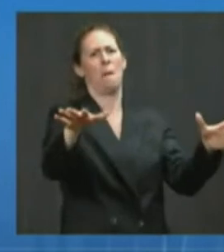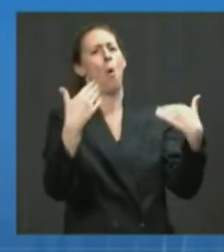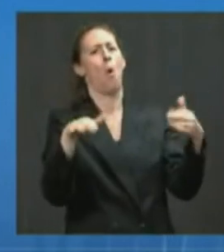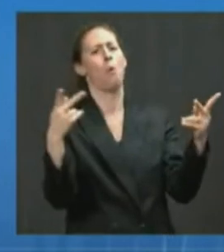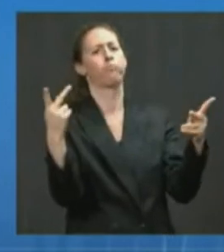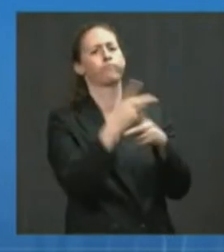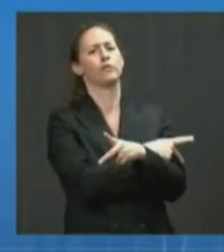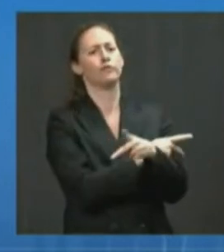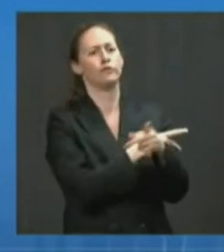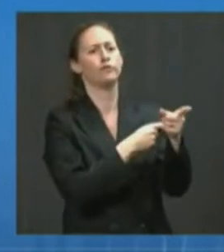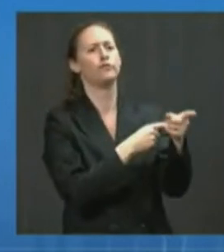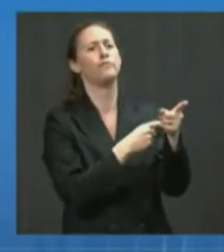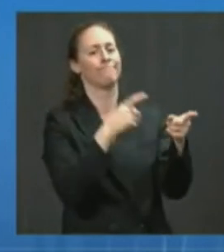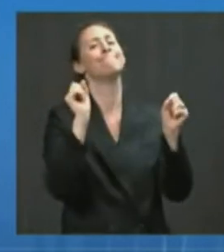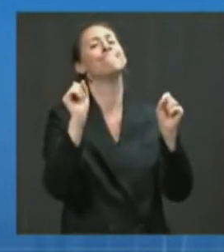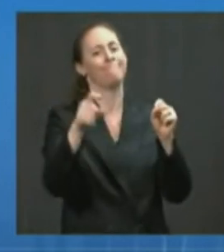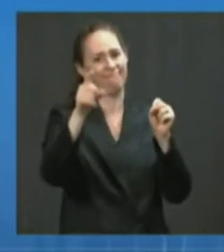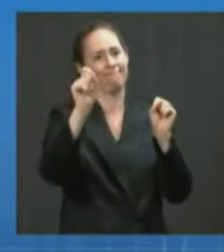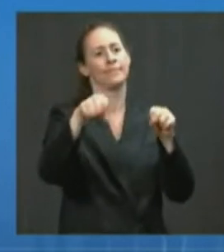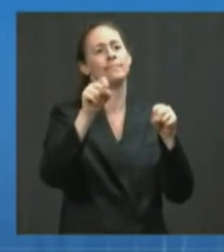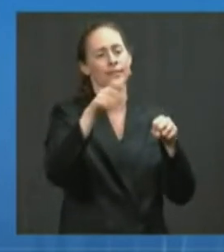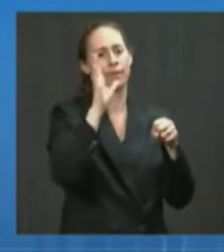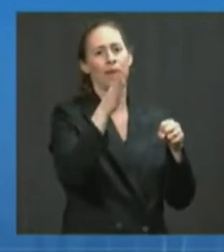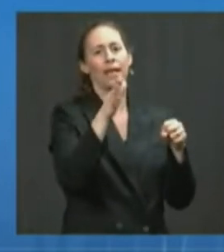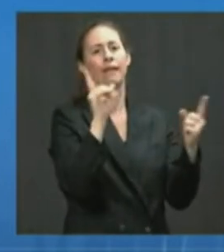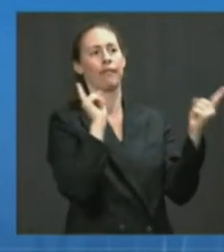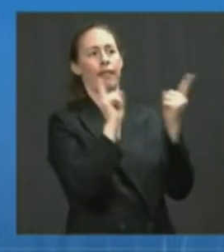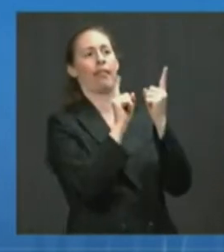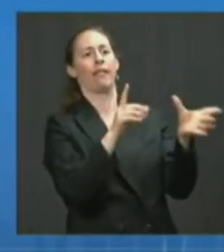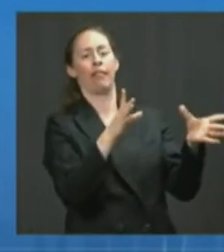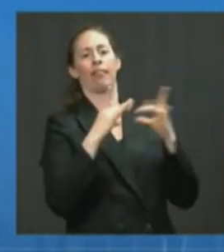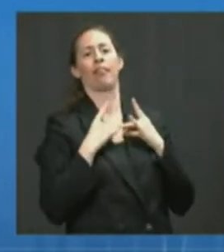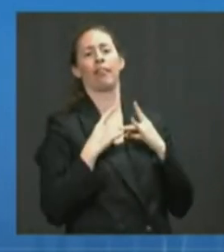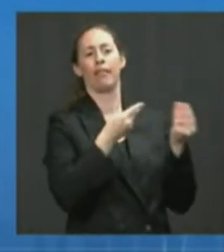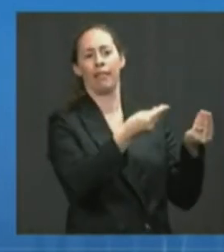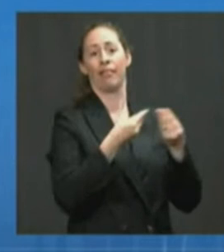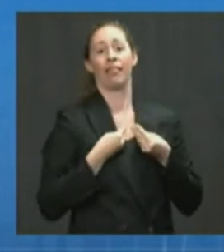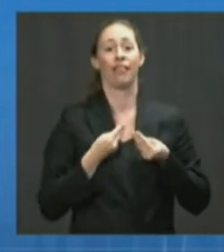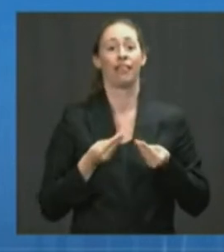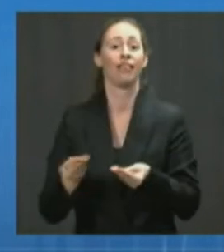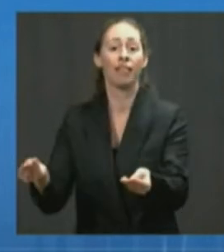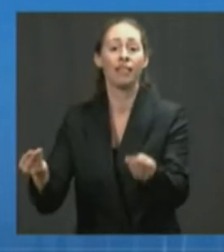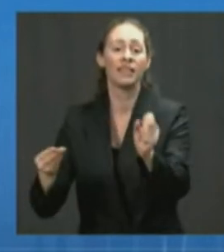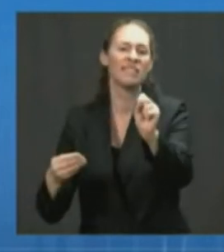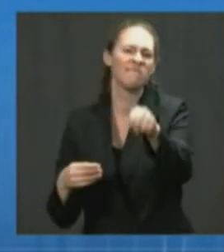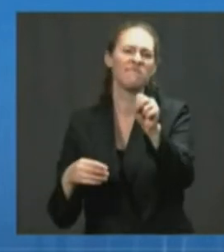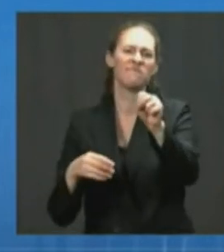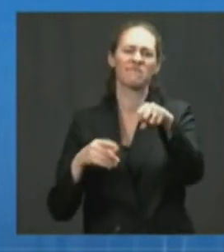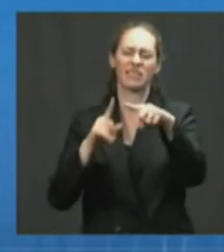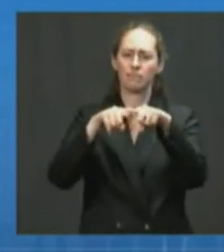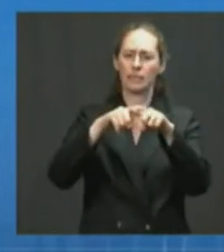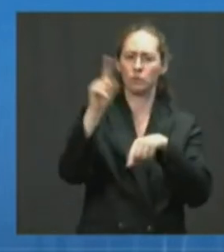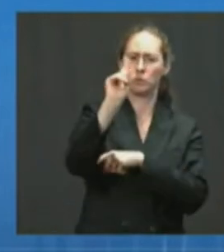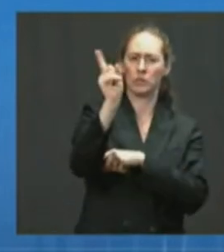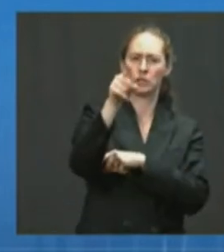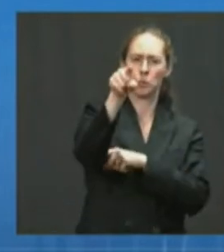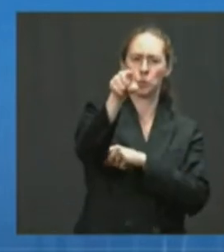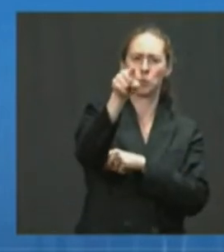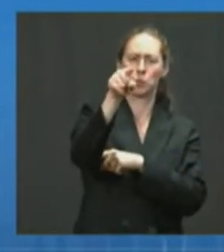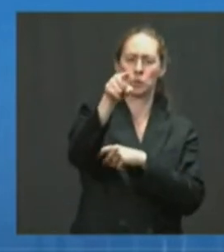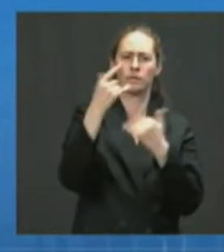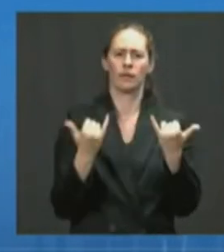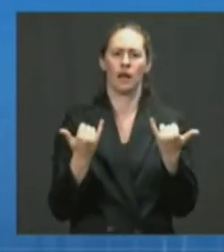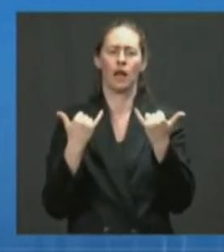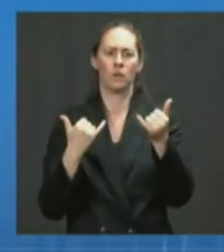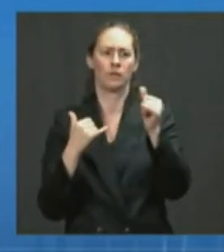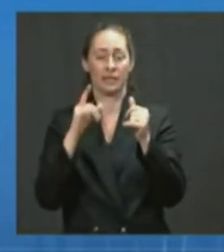of you coming in close contact with one or many persons who are infectious and that in those cases, the greatest risk is